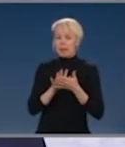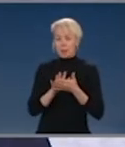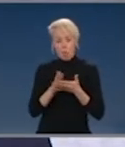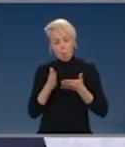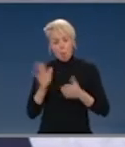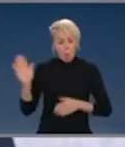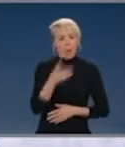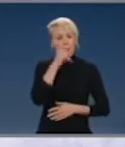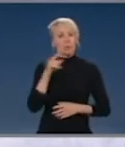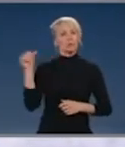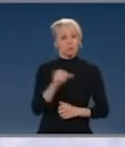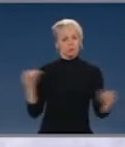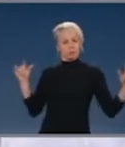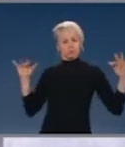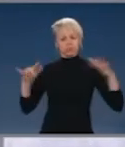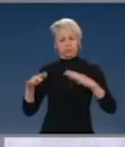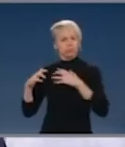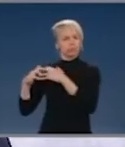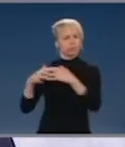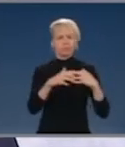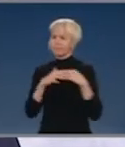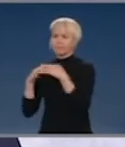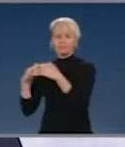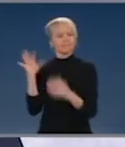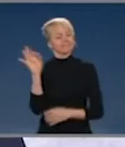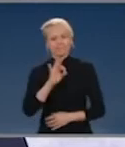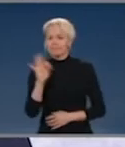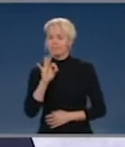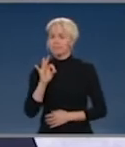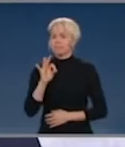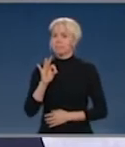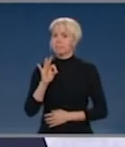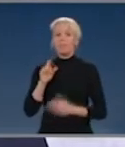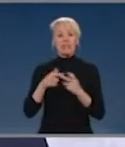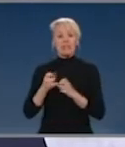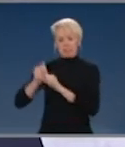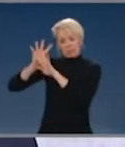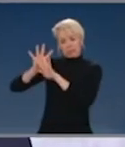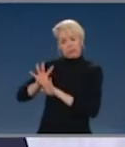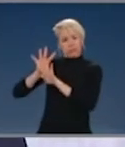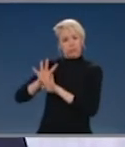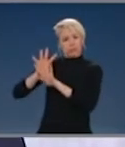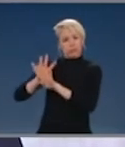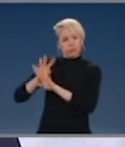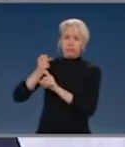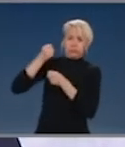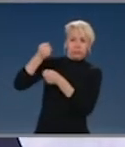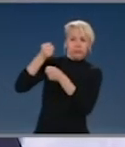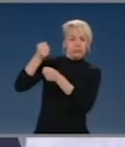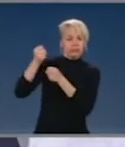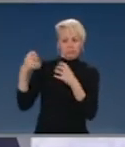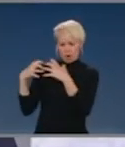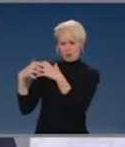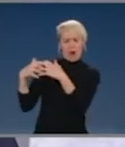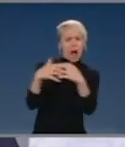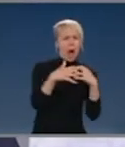Our message is very clear that the health risks of gathering in such large numbers and the risks of people